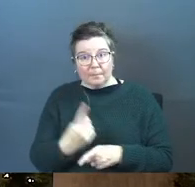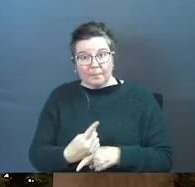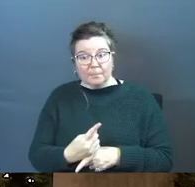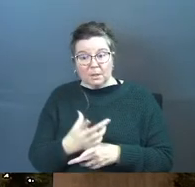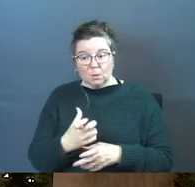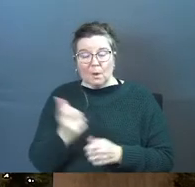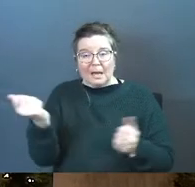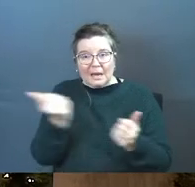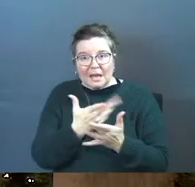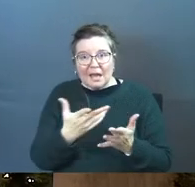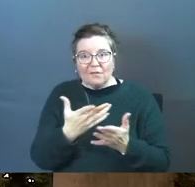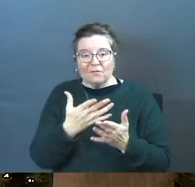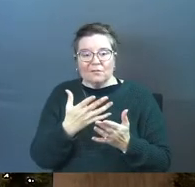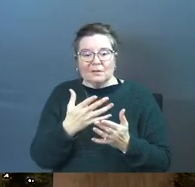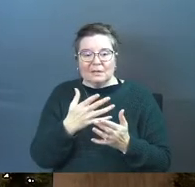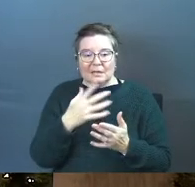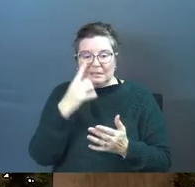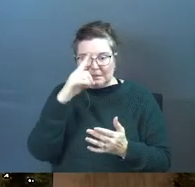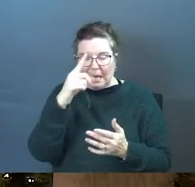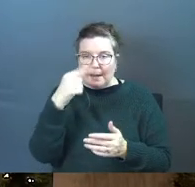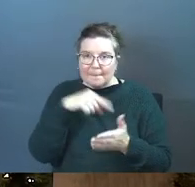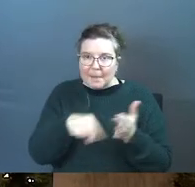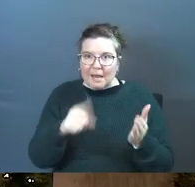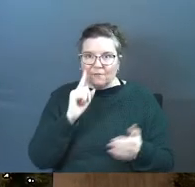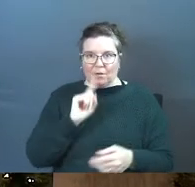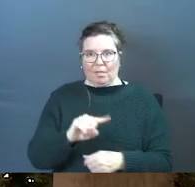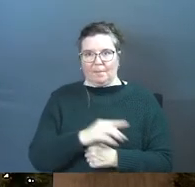You want every single cent paid for them.